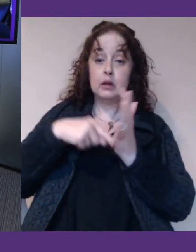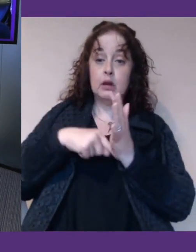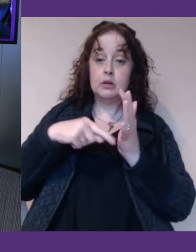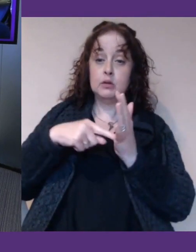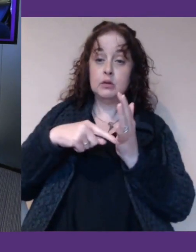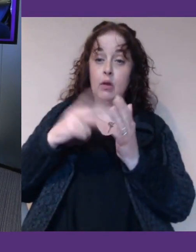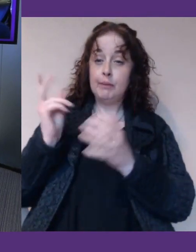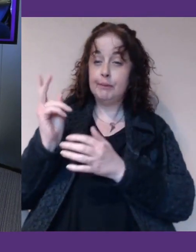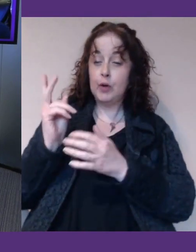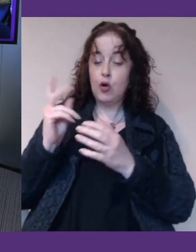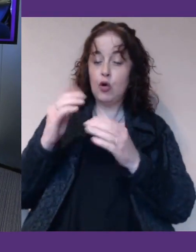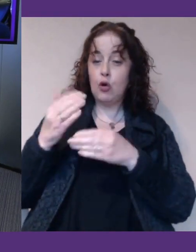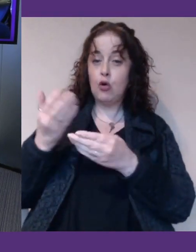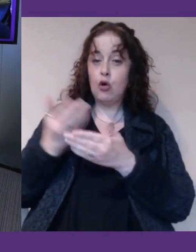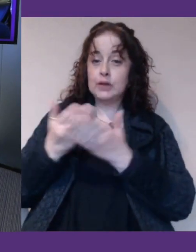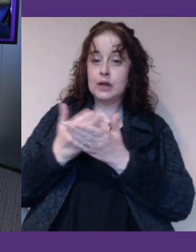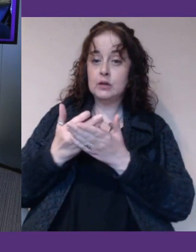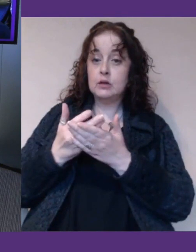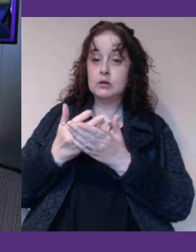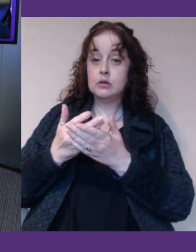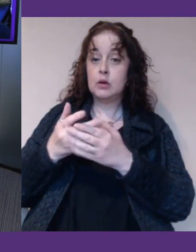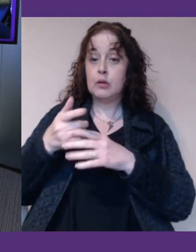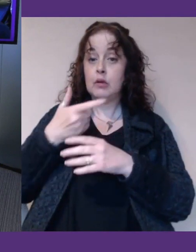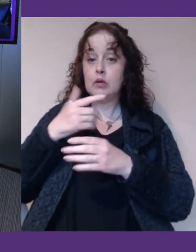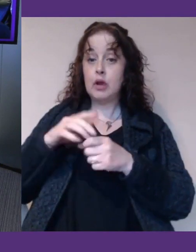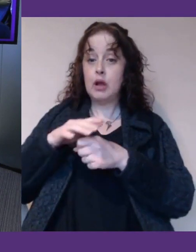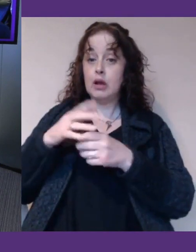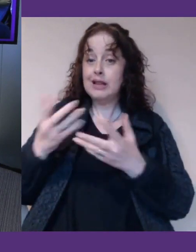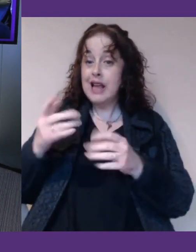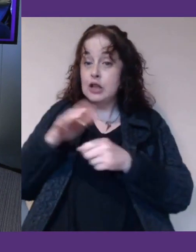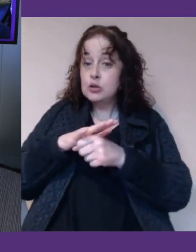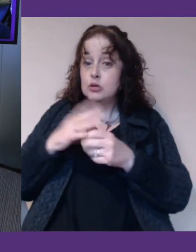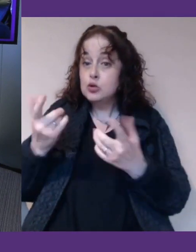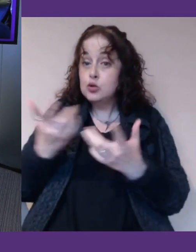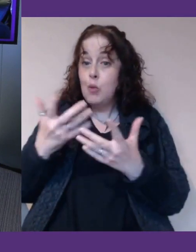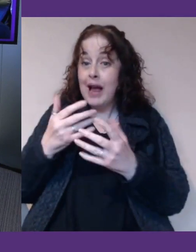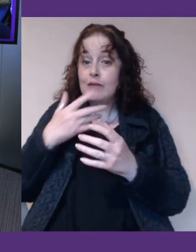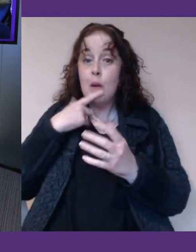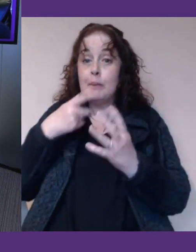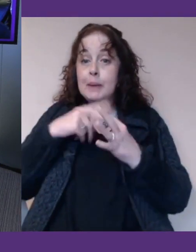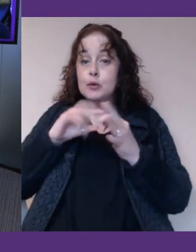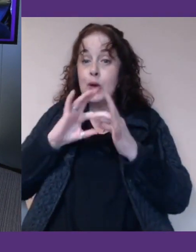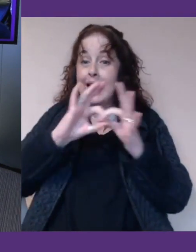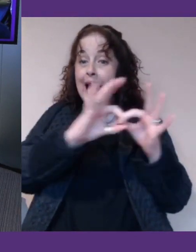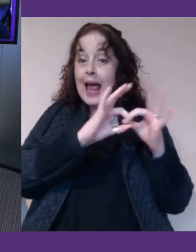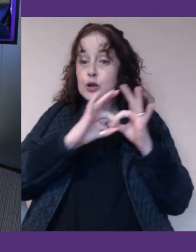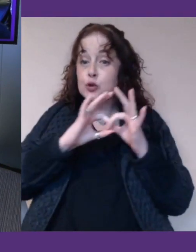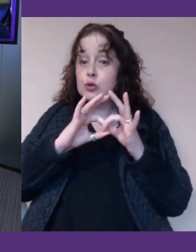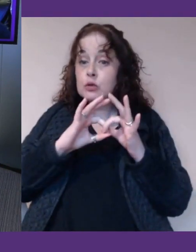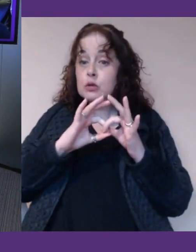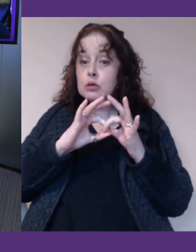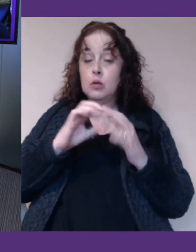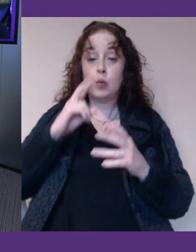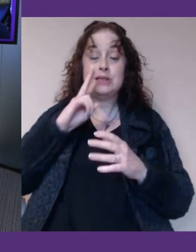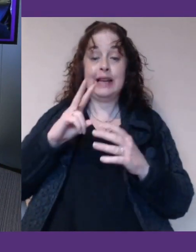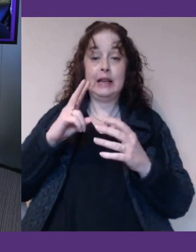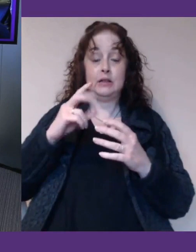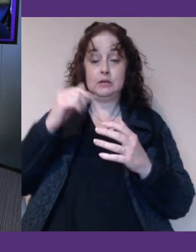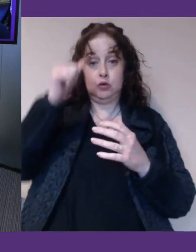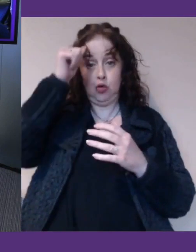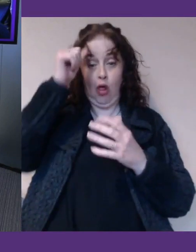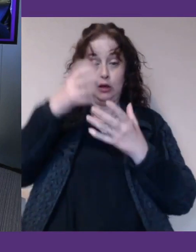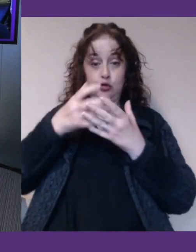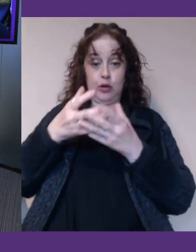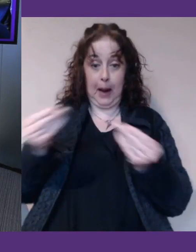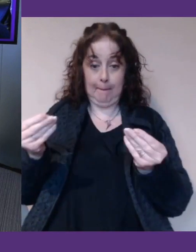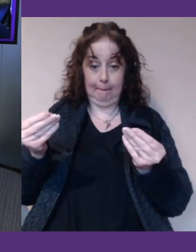is there a place for people to engage? I mean, I'm just thinking in the UK, because we're based here, where we're seeing this knowledge gap and information gap, is there an obvious